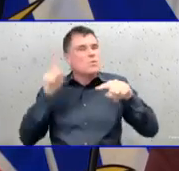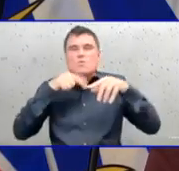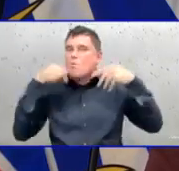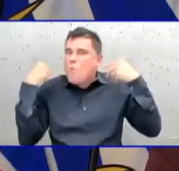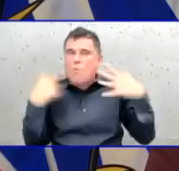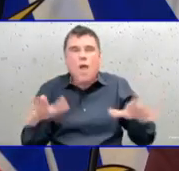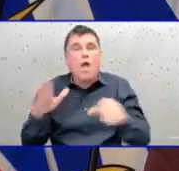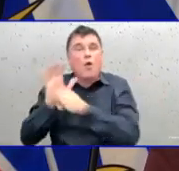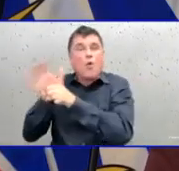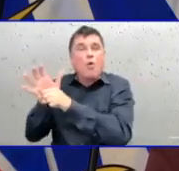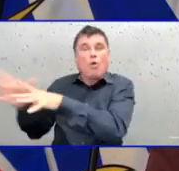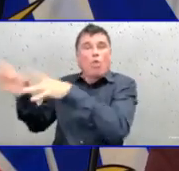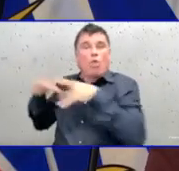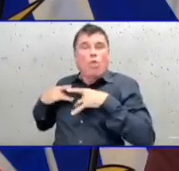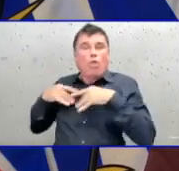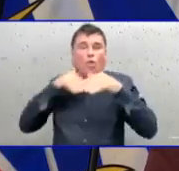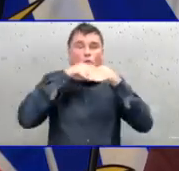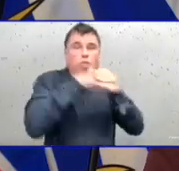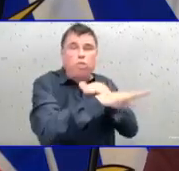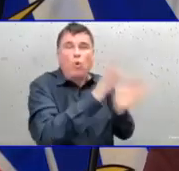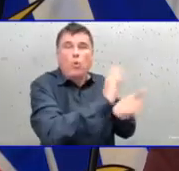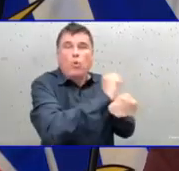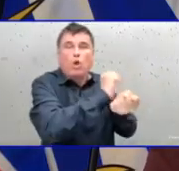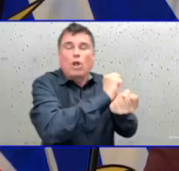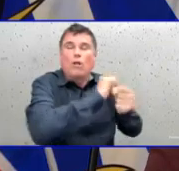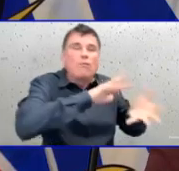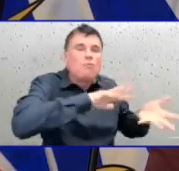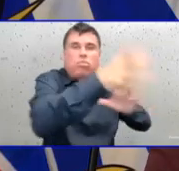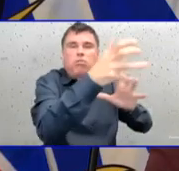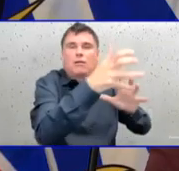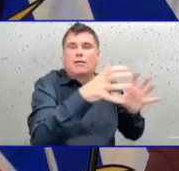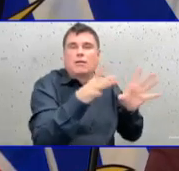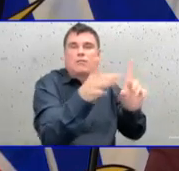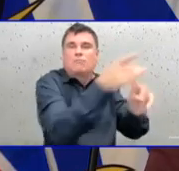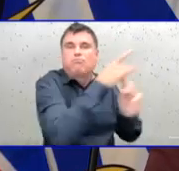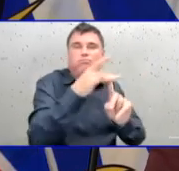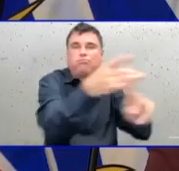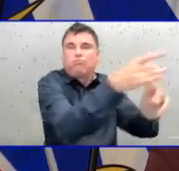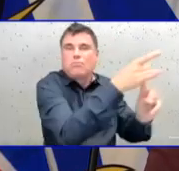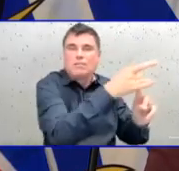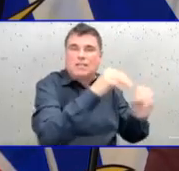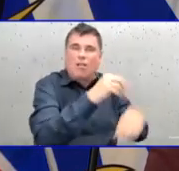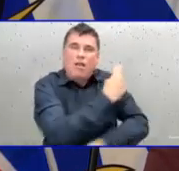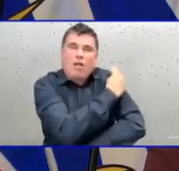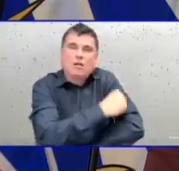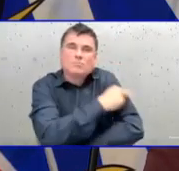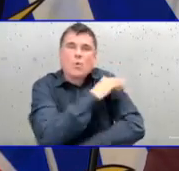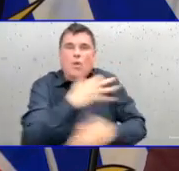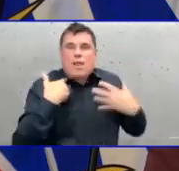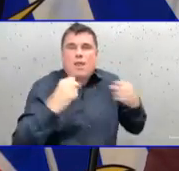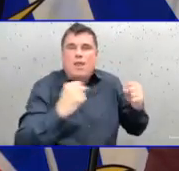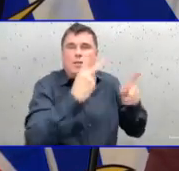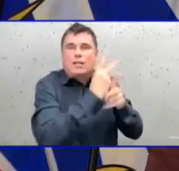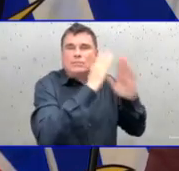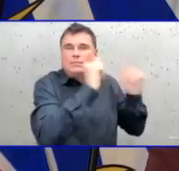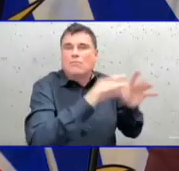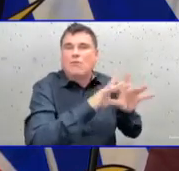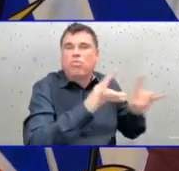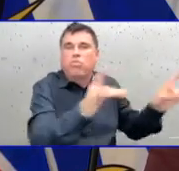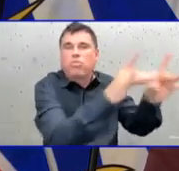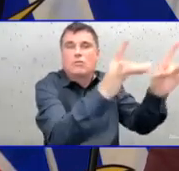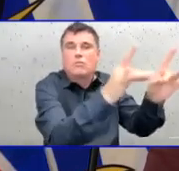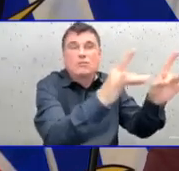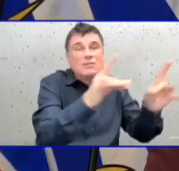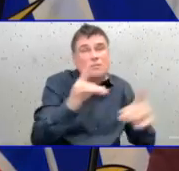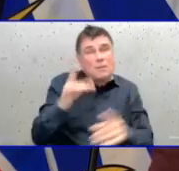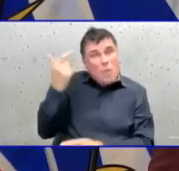related to unvaccinated staff members in acute care, in long-term care homes. And we've seen the devastating impacts that those